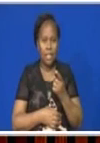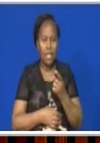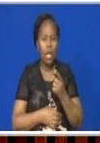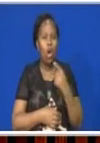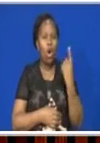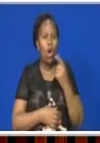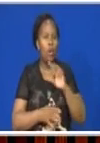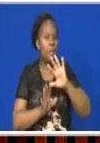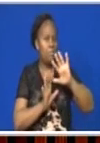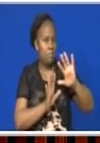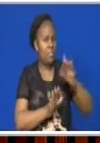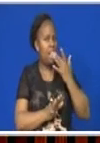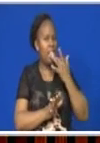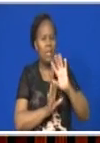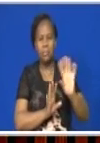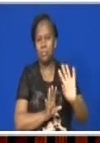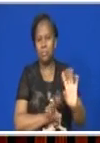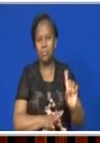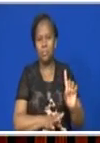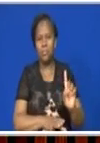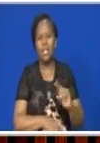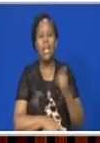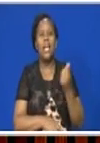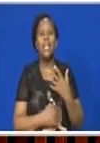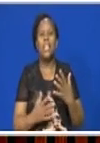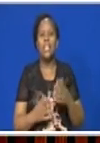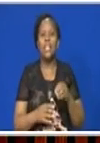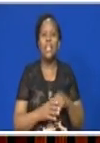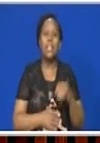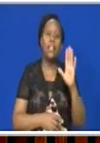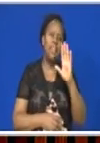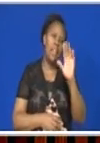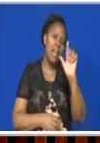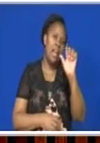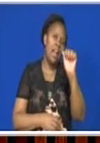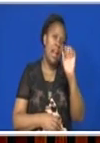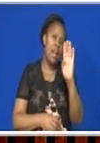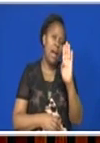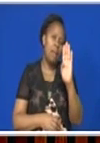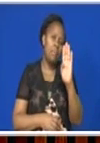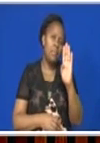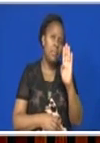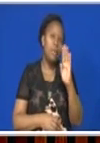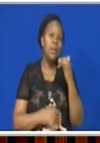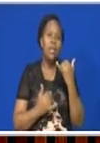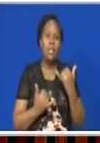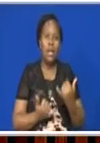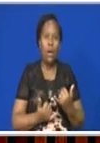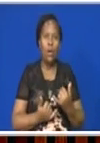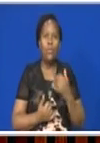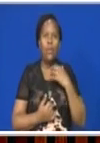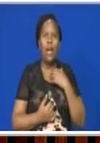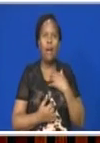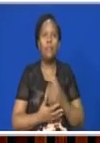tasting. You're not supposed to taste anything in the laboratory. So we